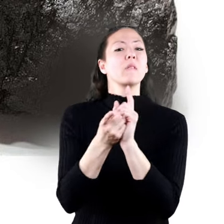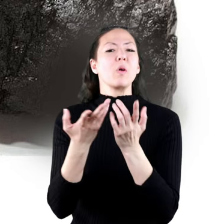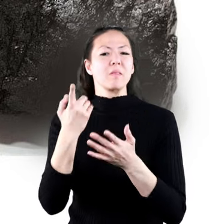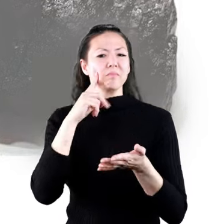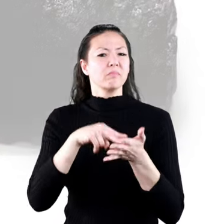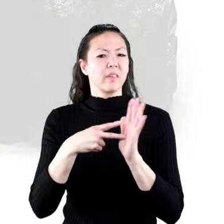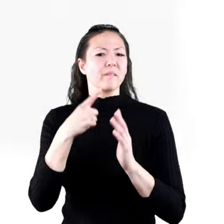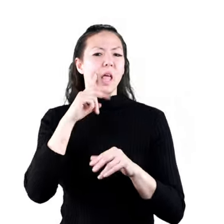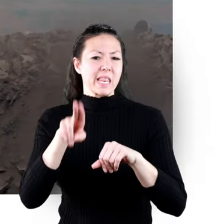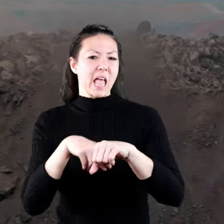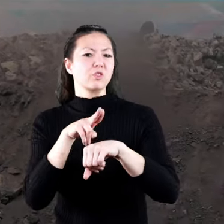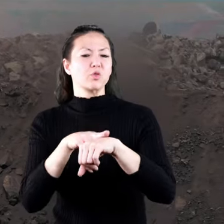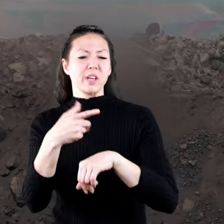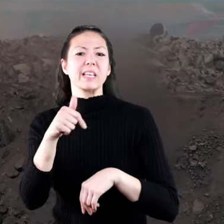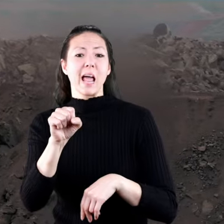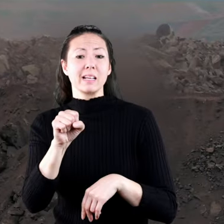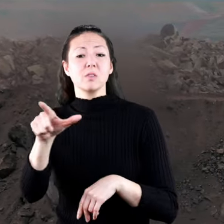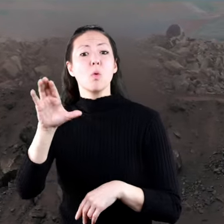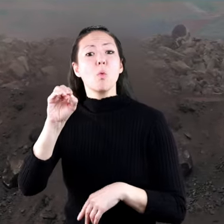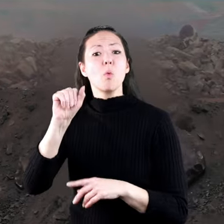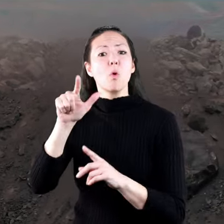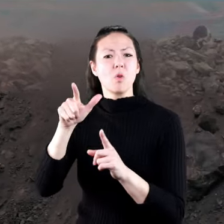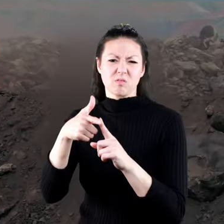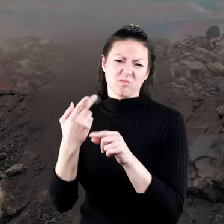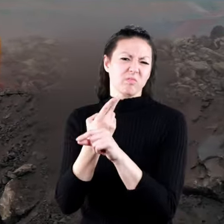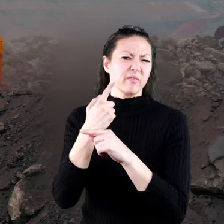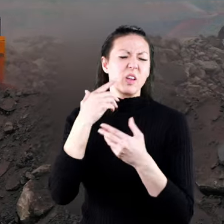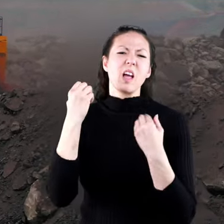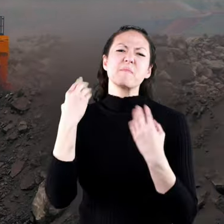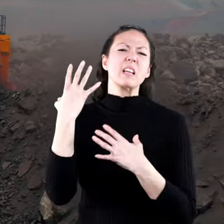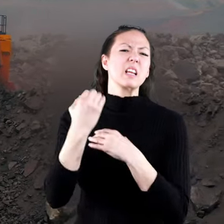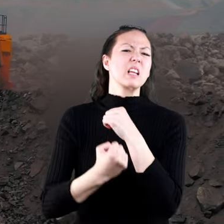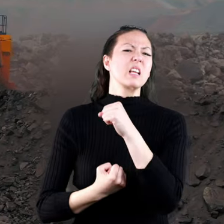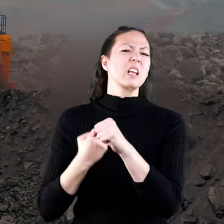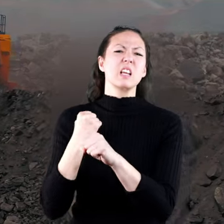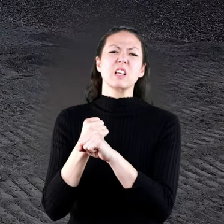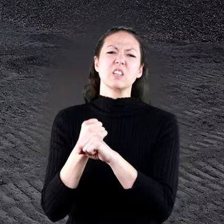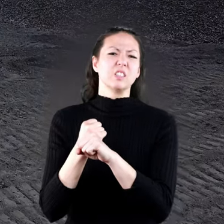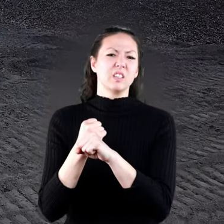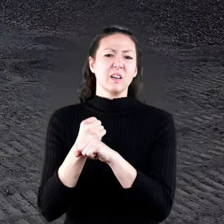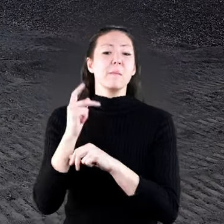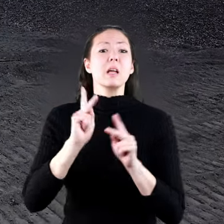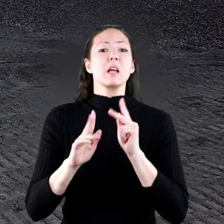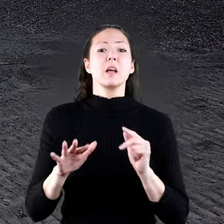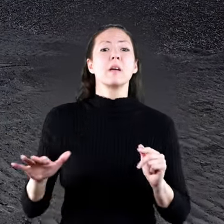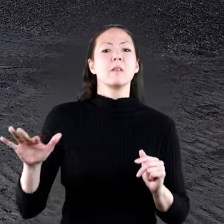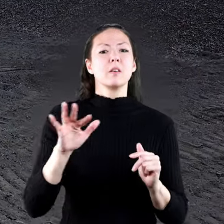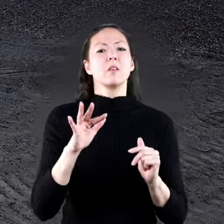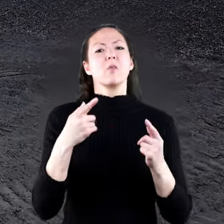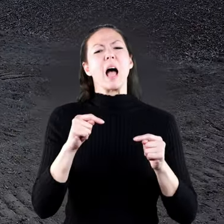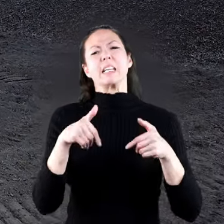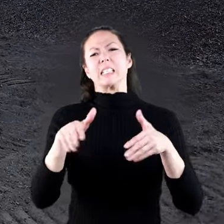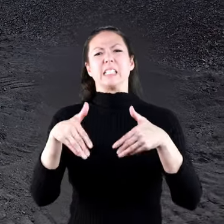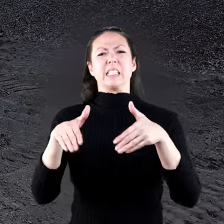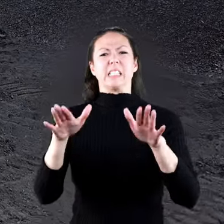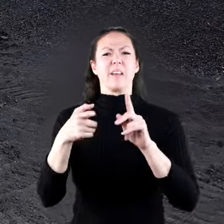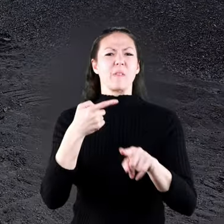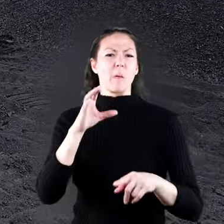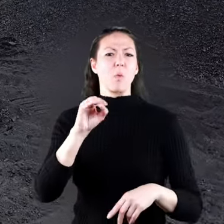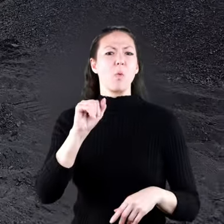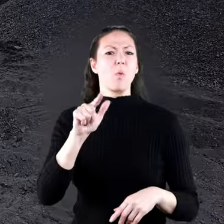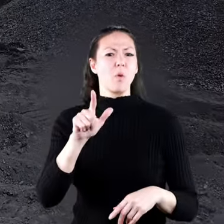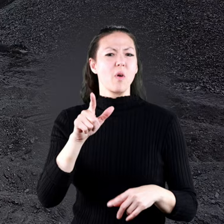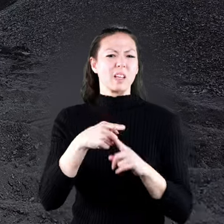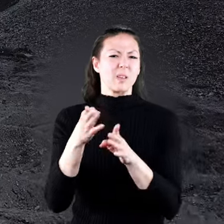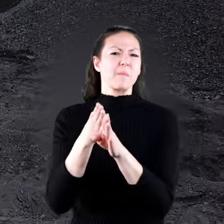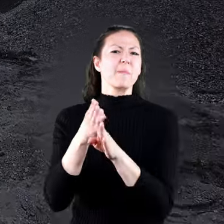to natural gas. Coal has been used for many purposes for hundreds of years. But recently, people have been trying to move away